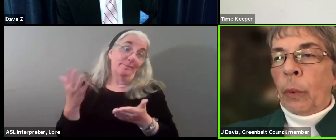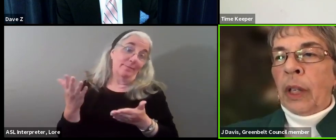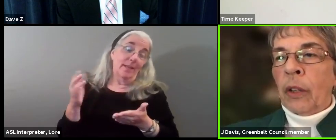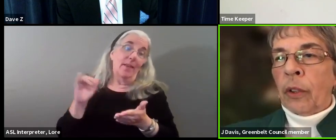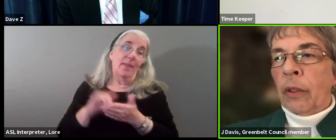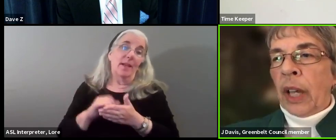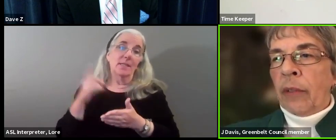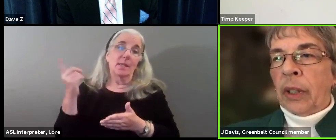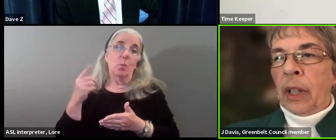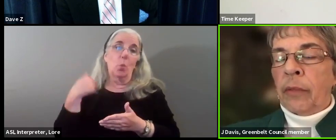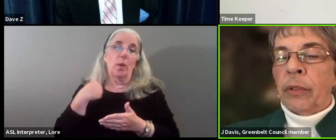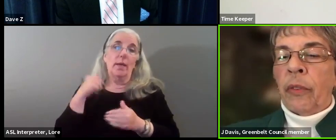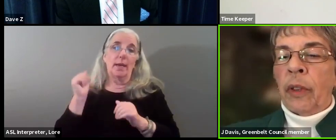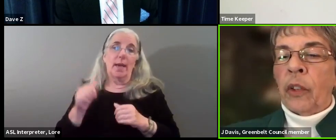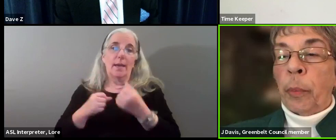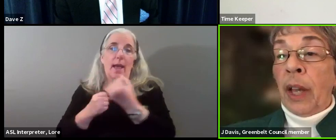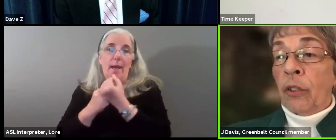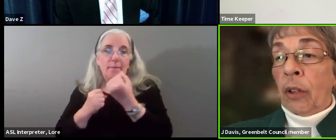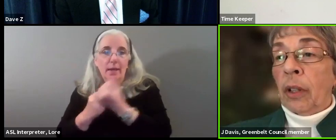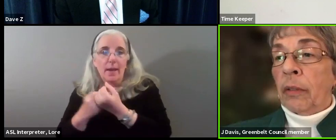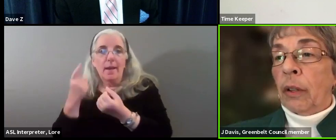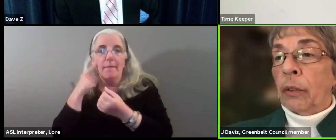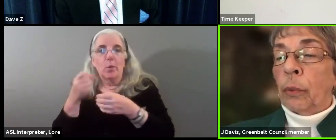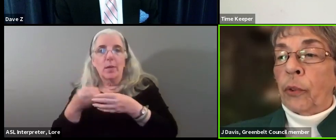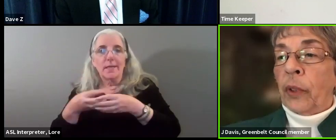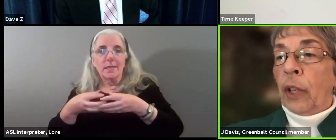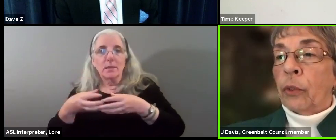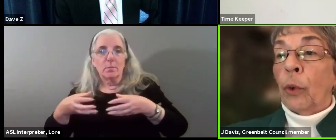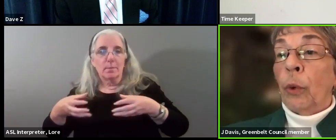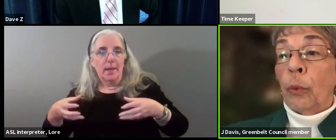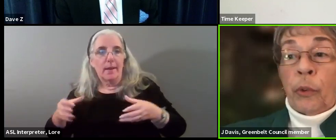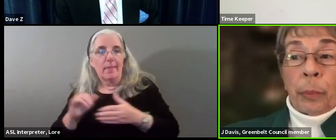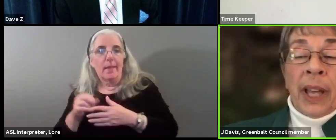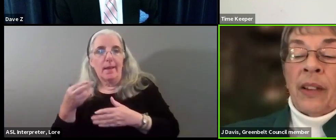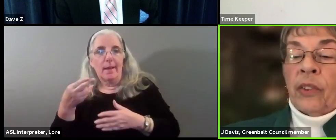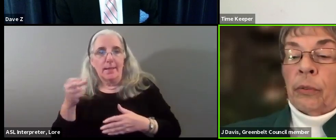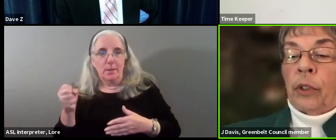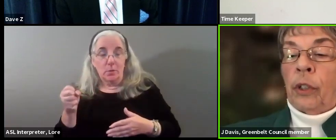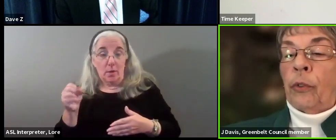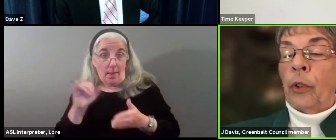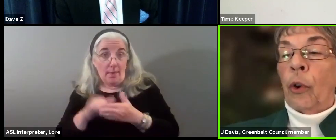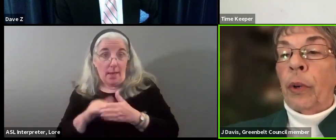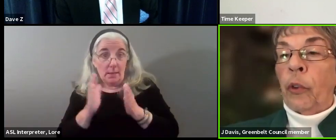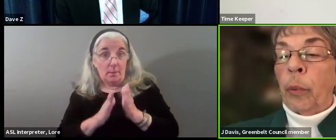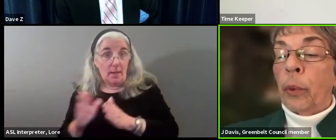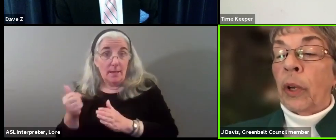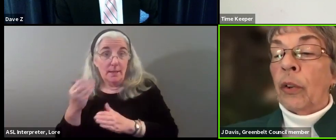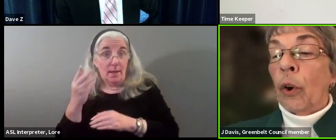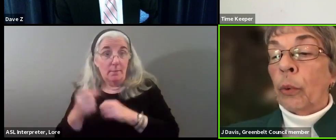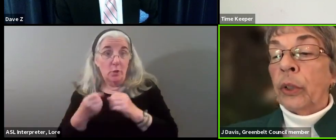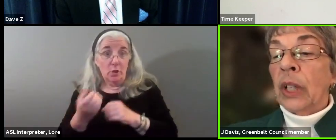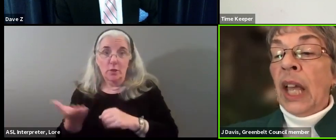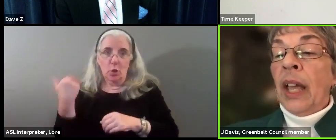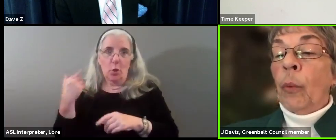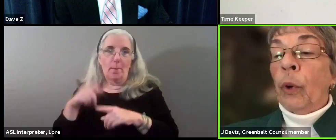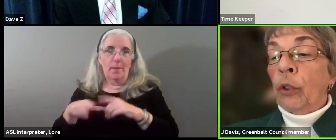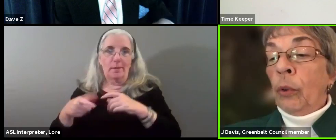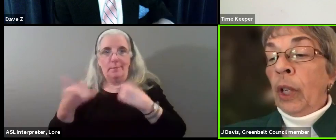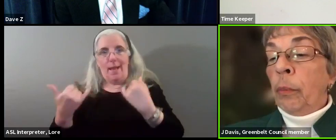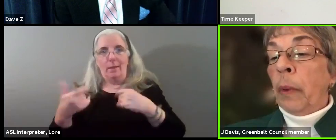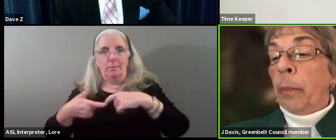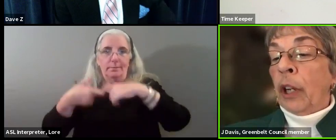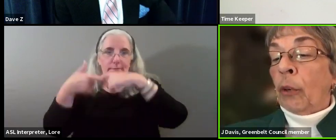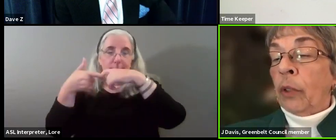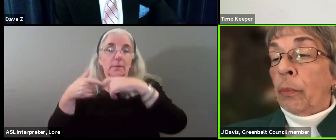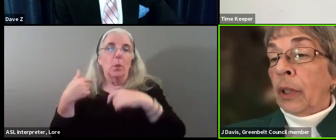something where we can certainly advocate for the expansion of Eleanor Roosevelt High School, which was planned several years ago, but has been put on hold. We